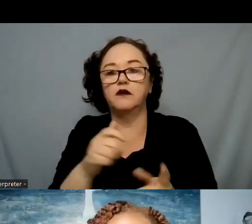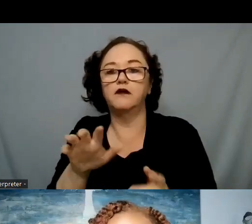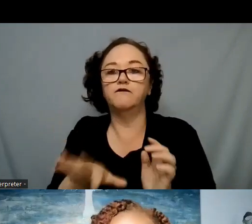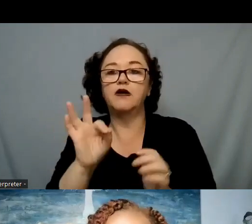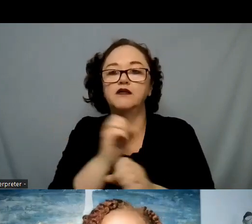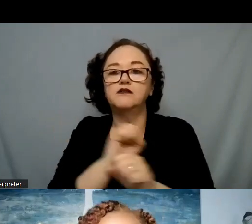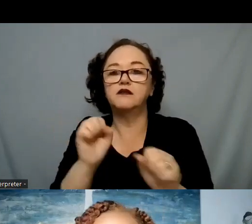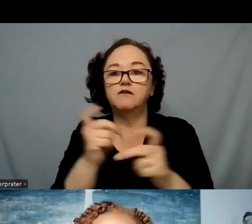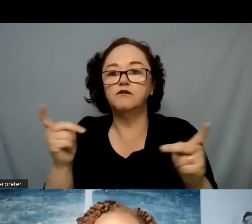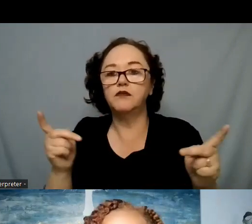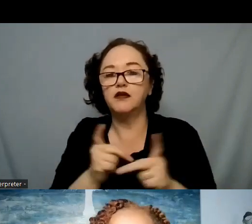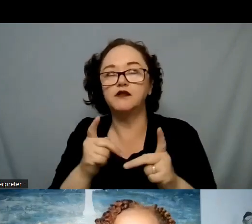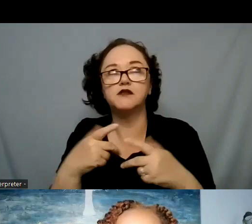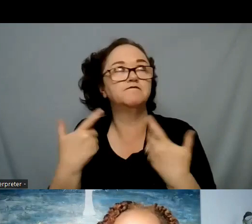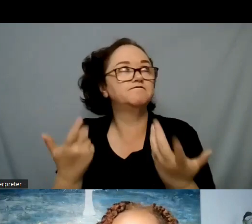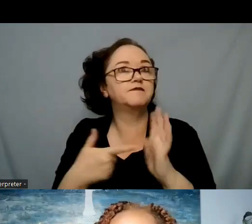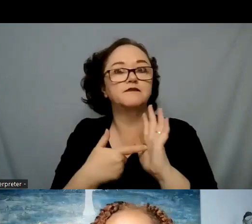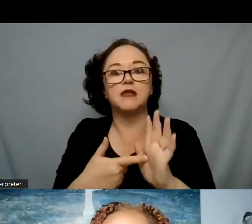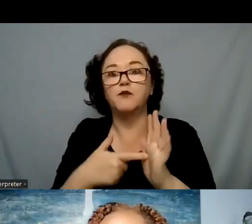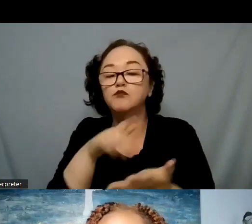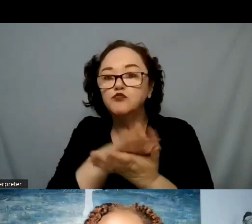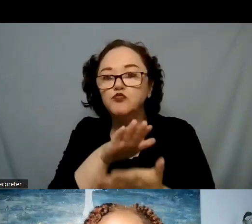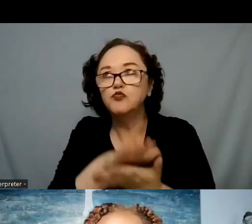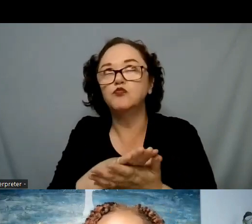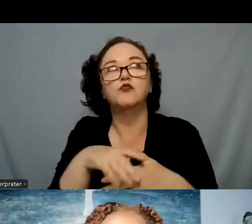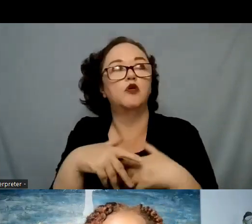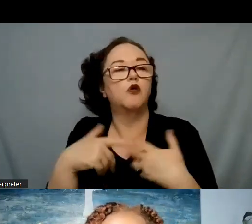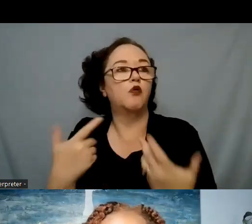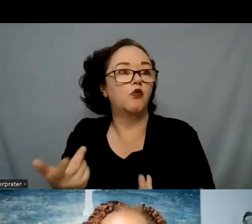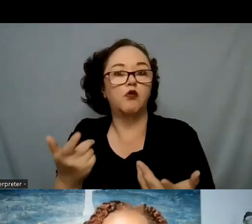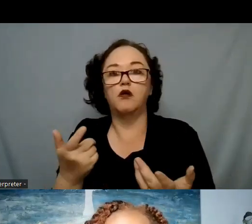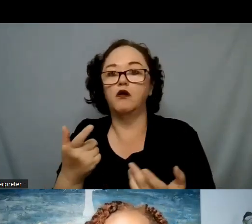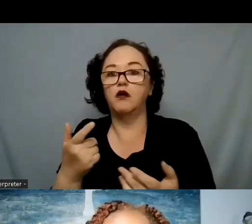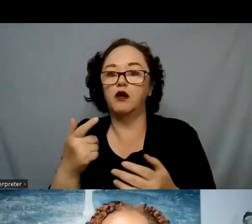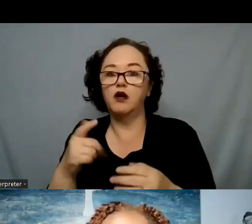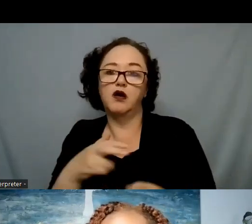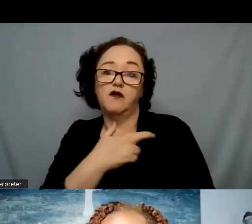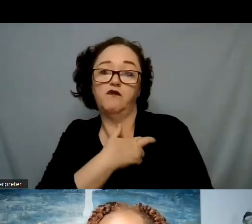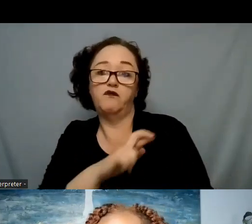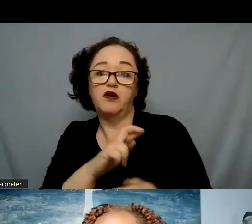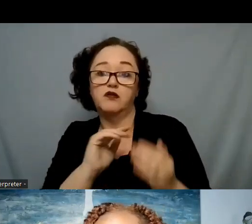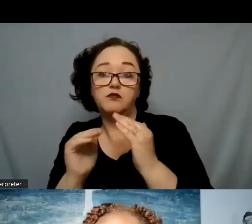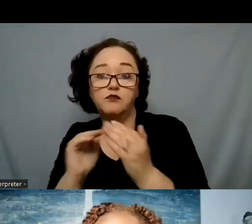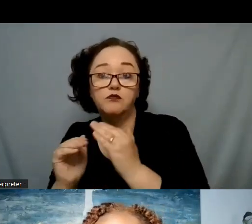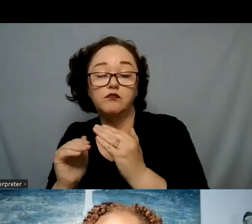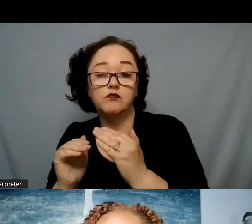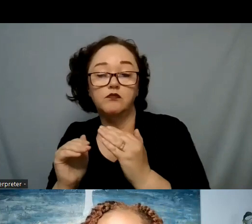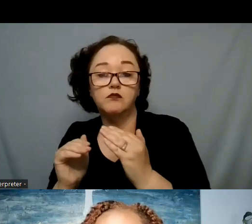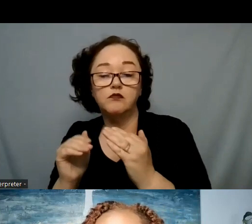affirming faith community and and then if it's really you know like and then finding safe communities